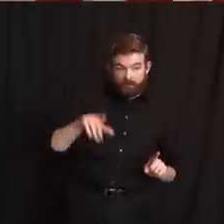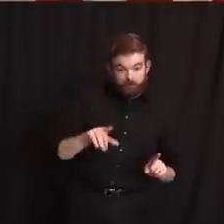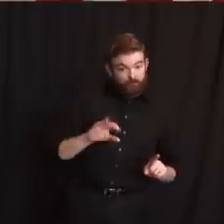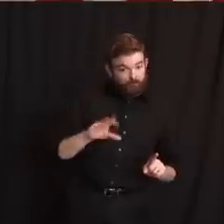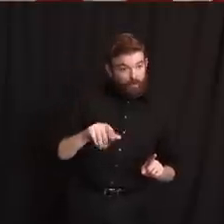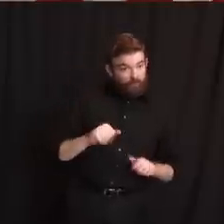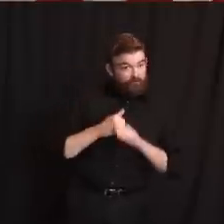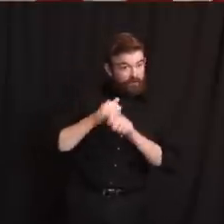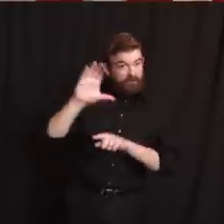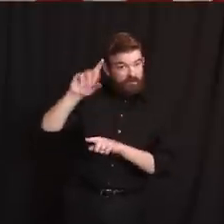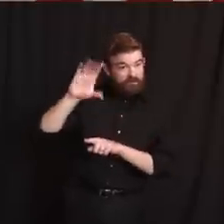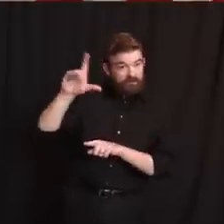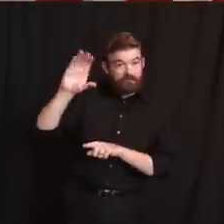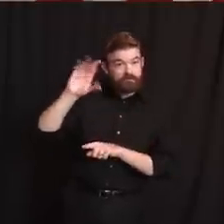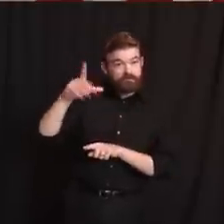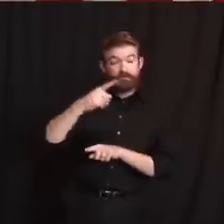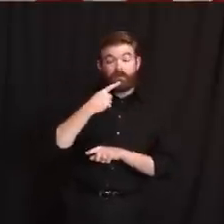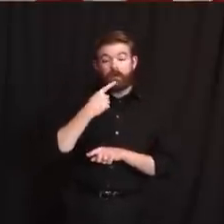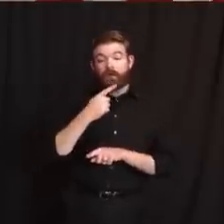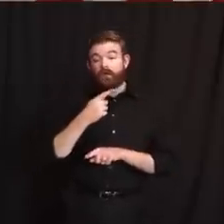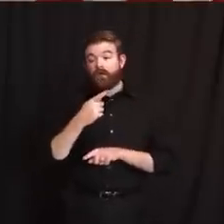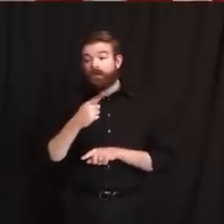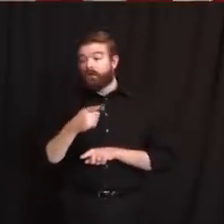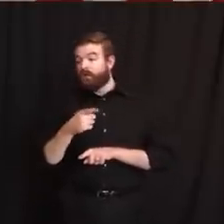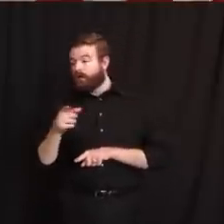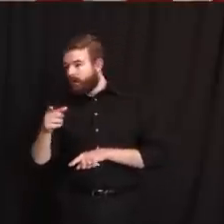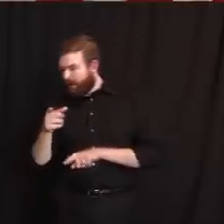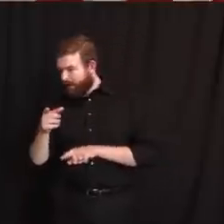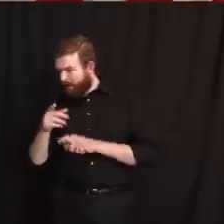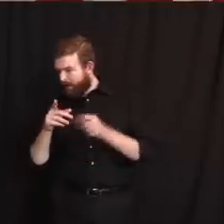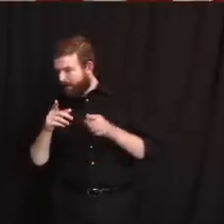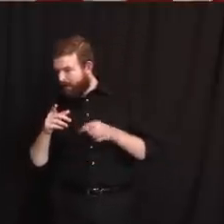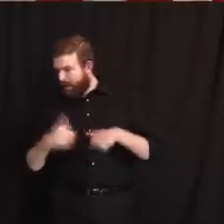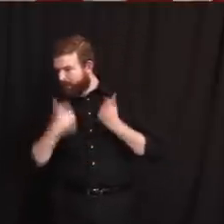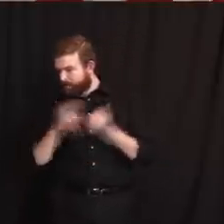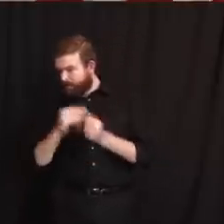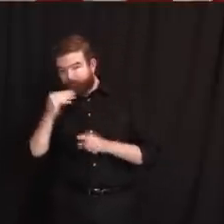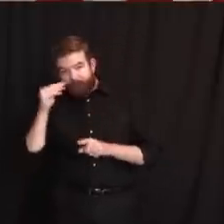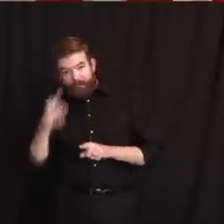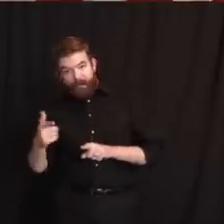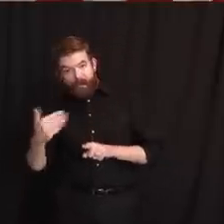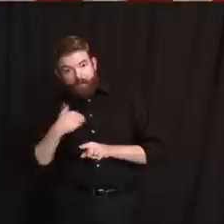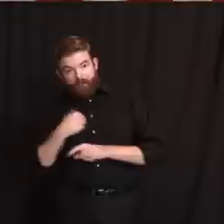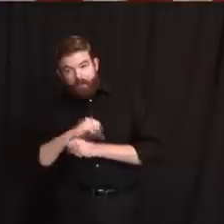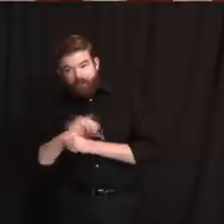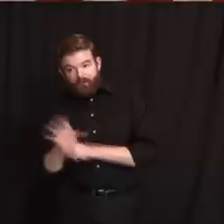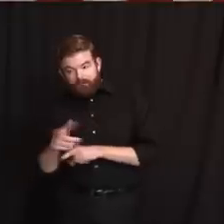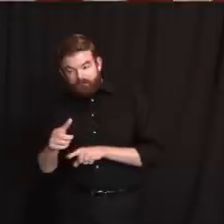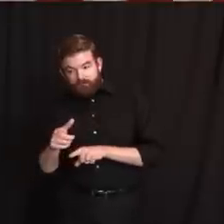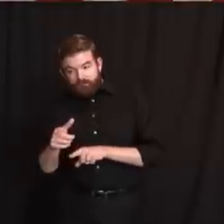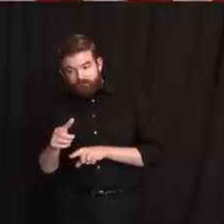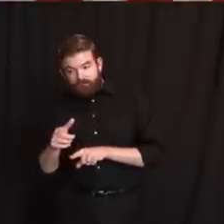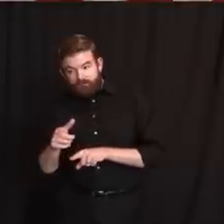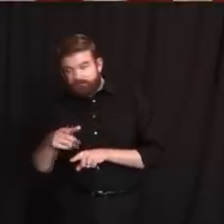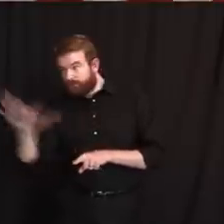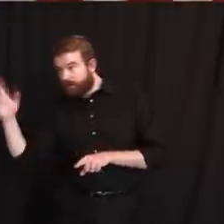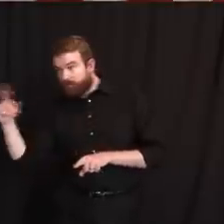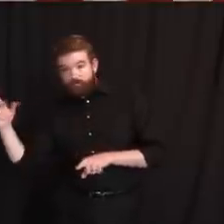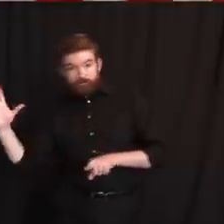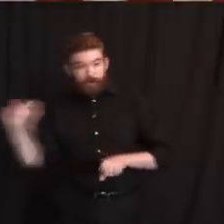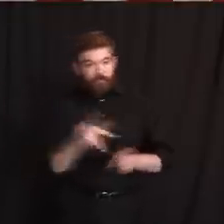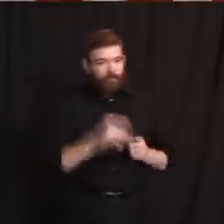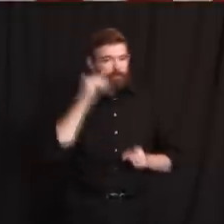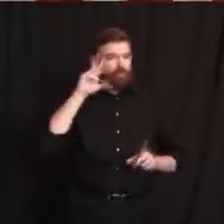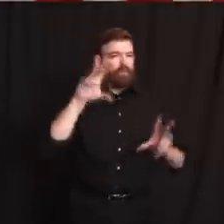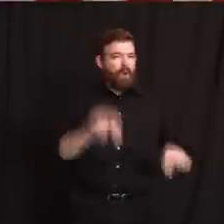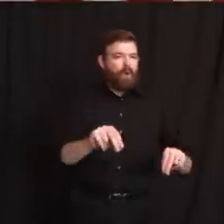And those three employees also said your data cannot be trusted. Why should we trust that any other decisions are based on solid data? Do you really have